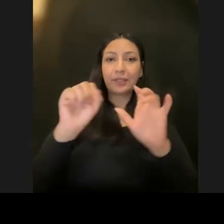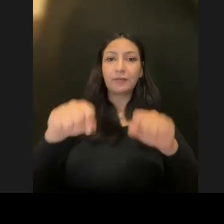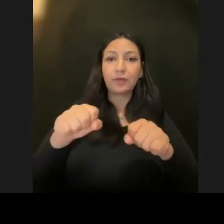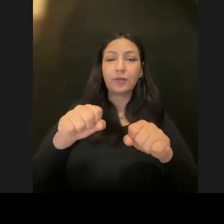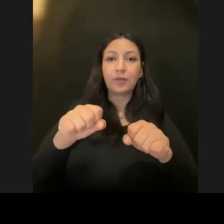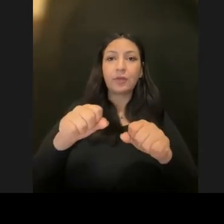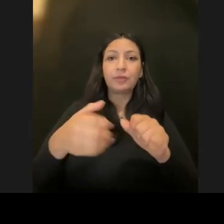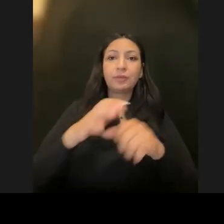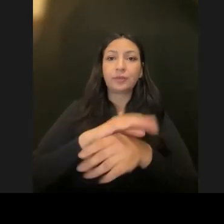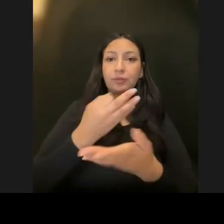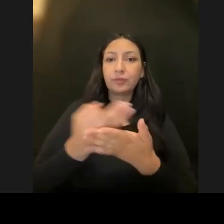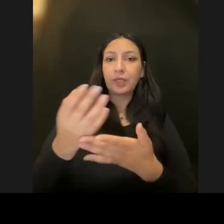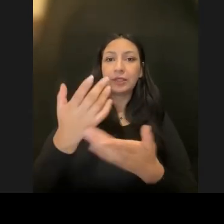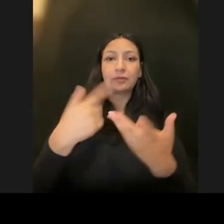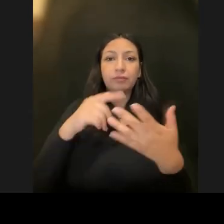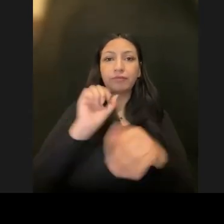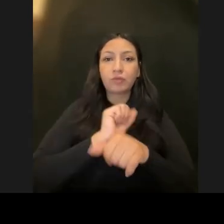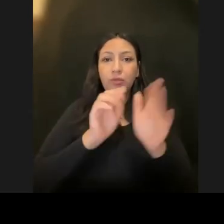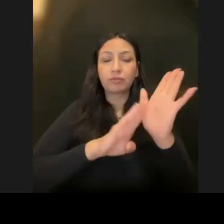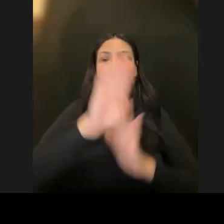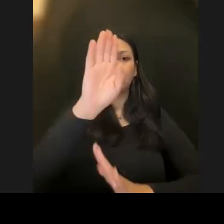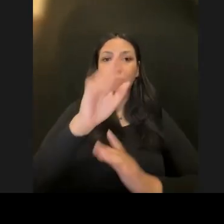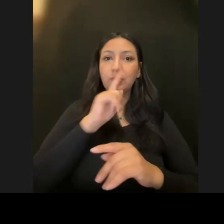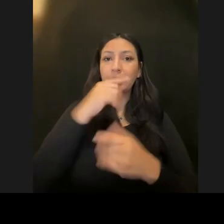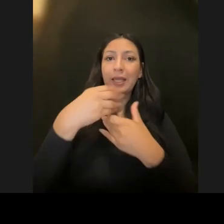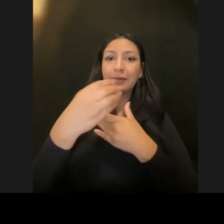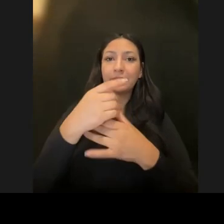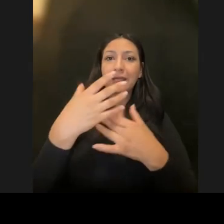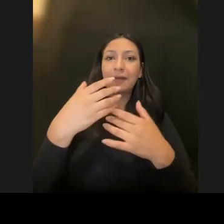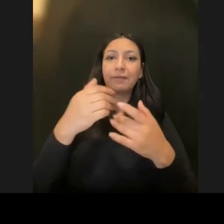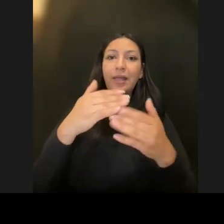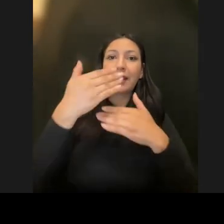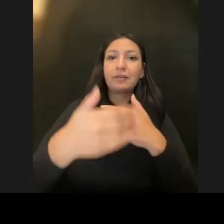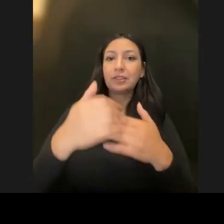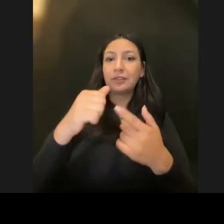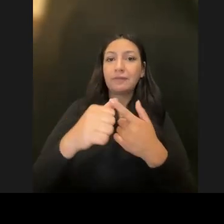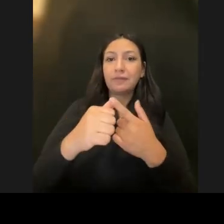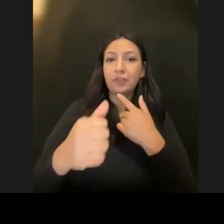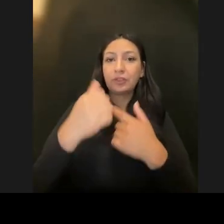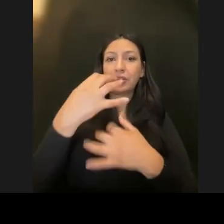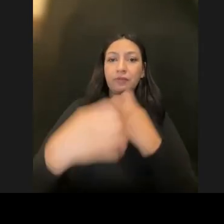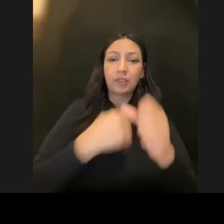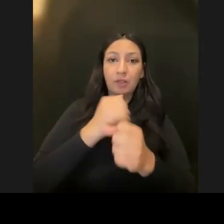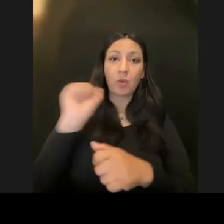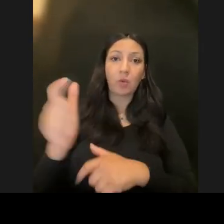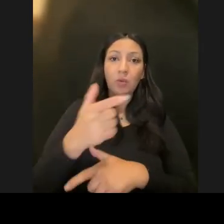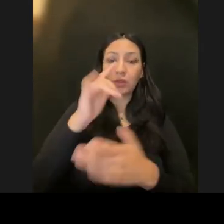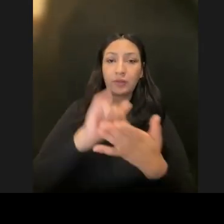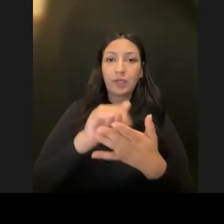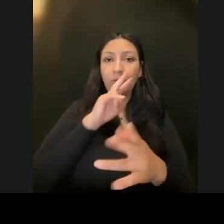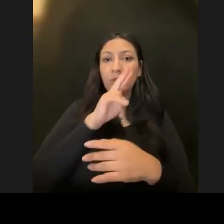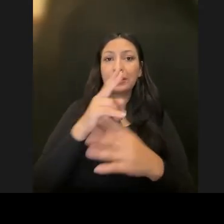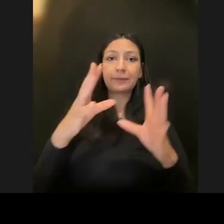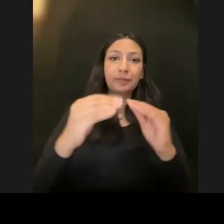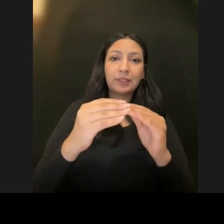work to take off, you know, externally after the first of the year. So all of those public meetings